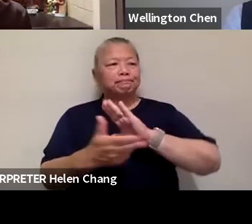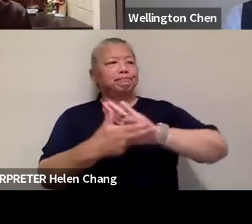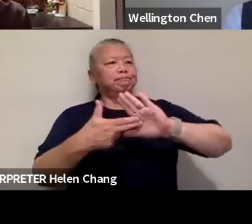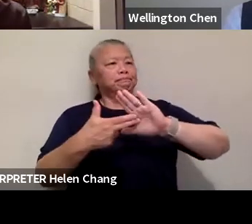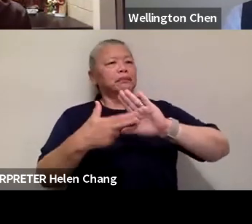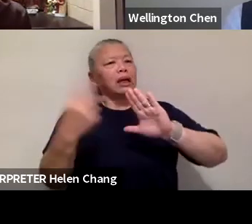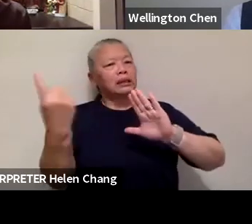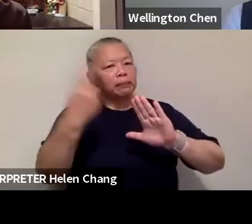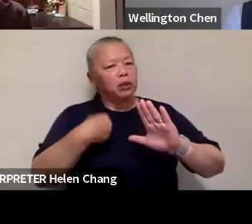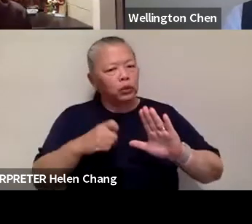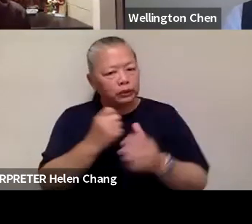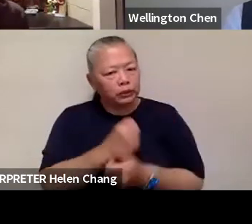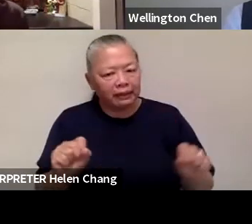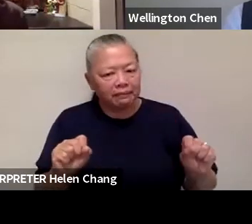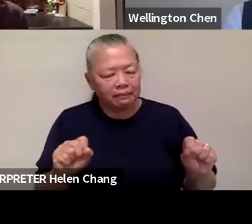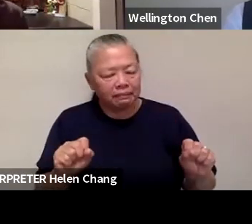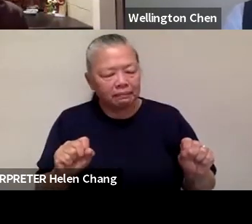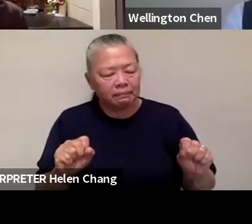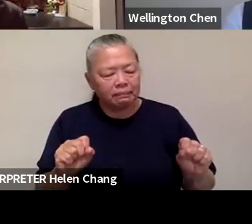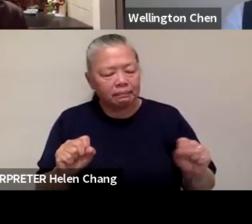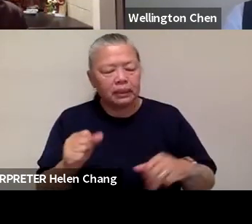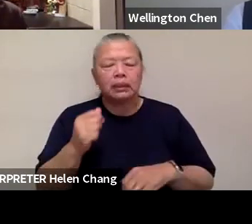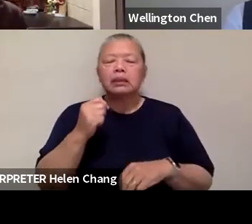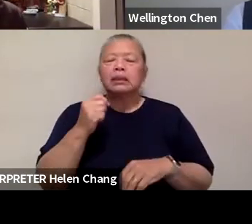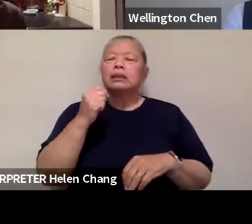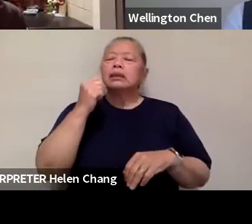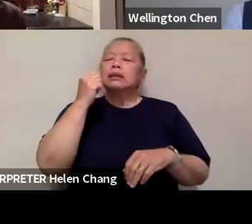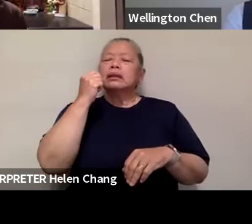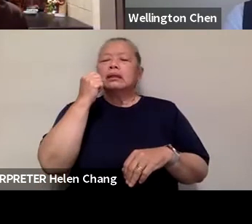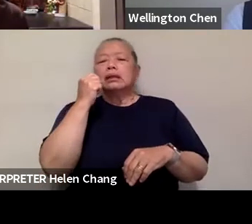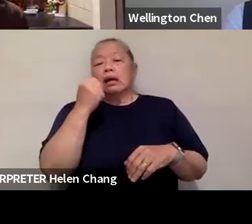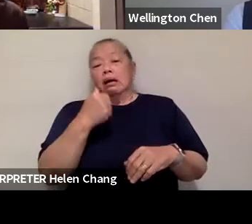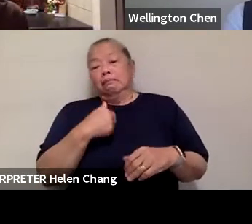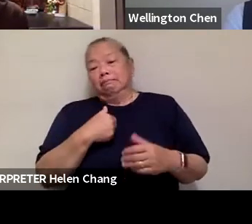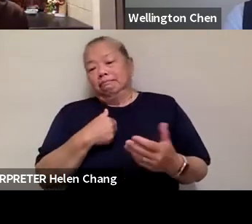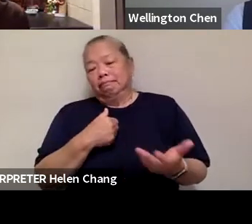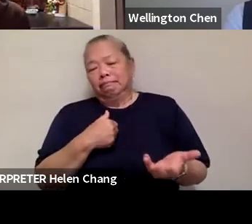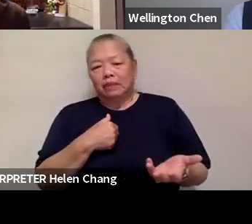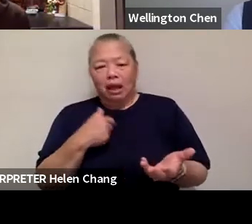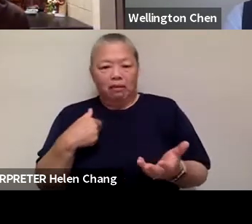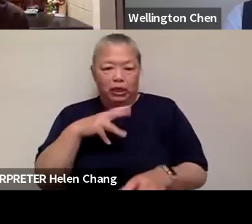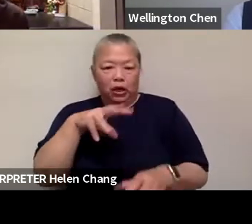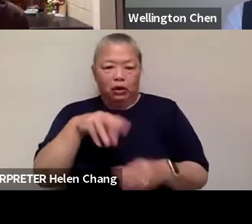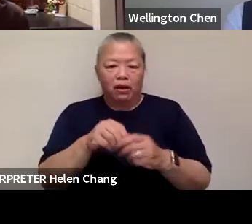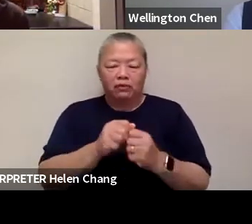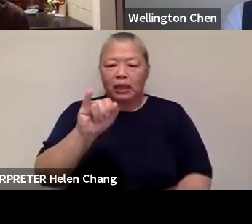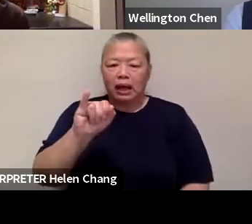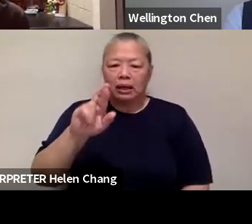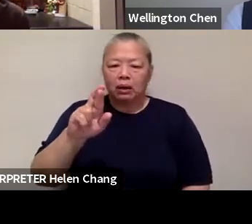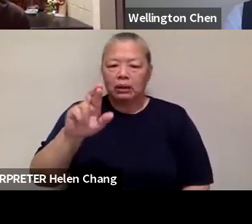I think because I'm also have kind of been involved with IRC,